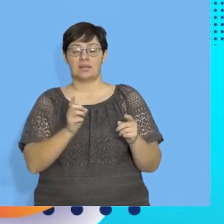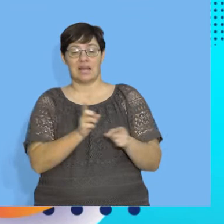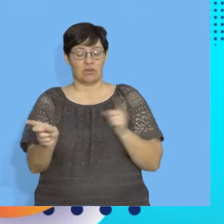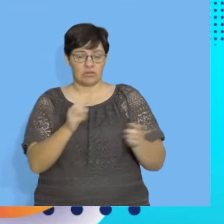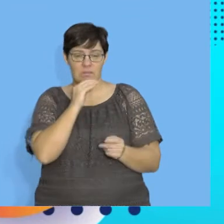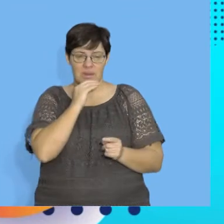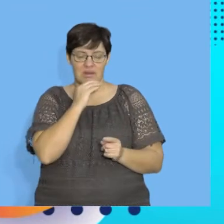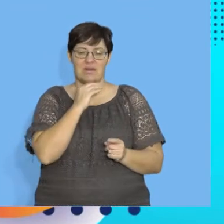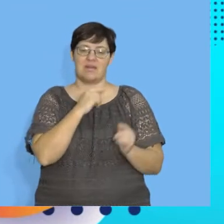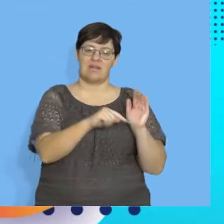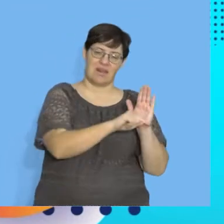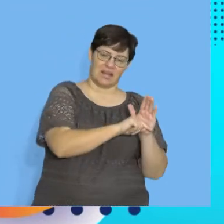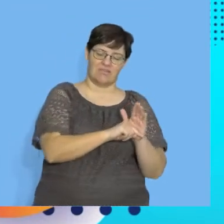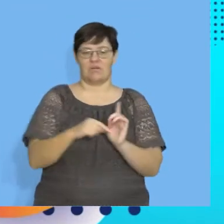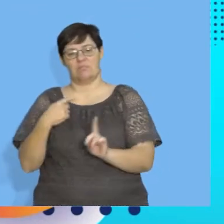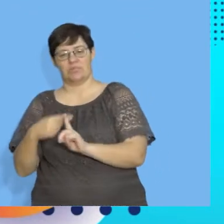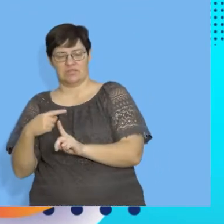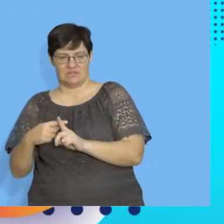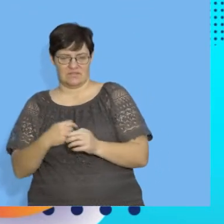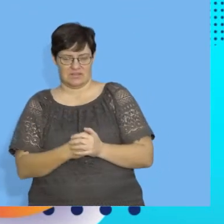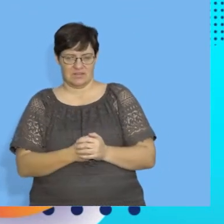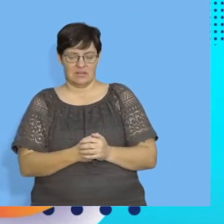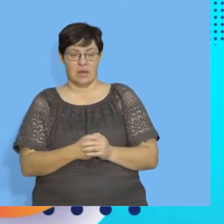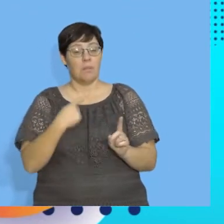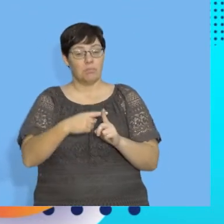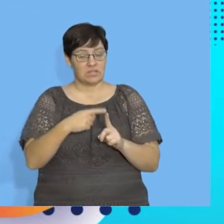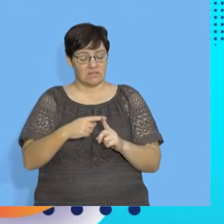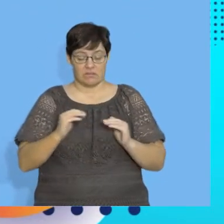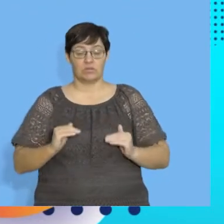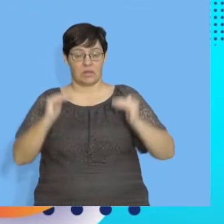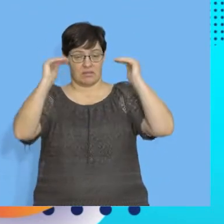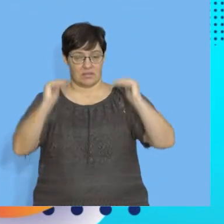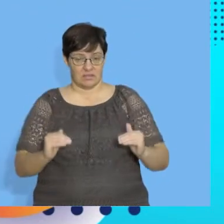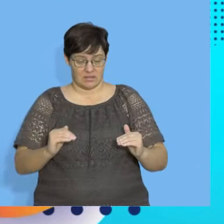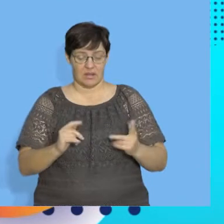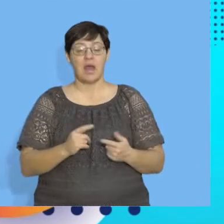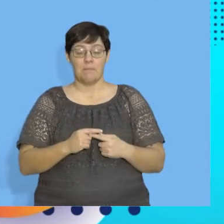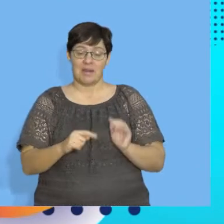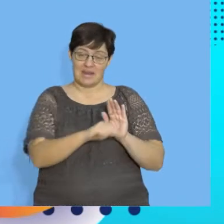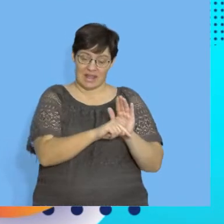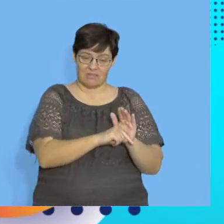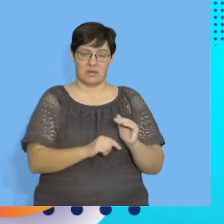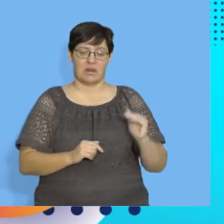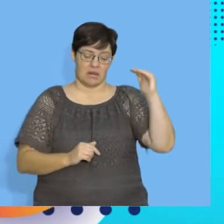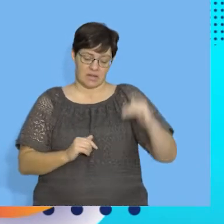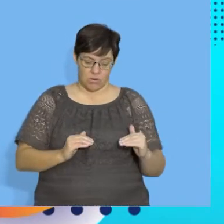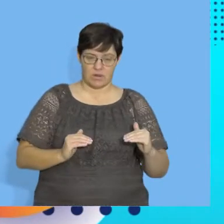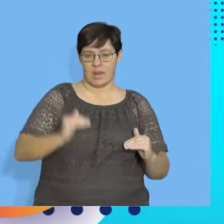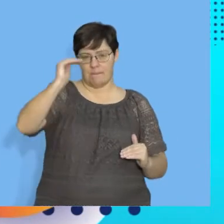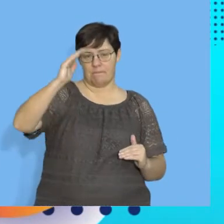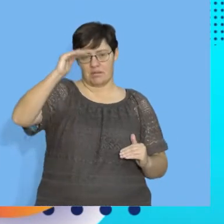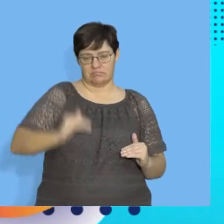positive. Positive moves together. Negative, if one moves up, other moves down. Okay.